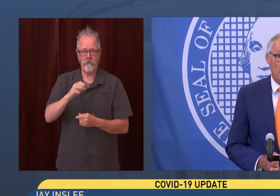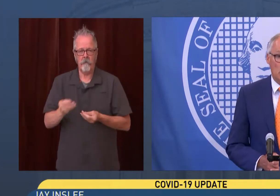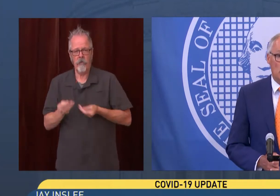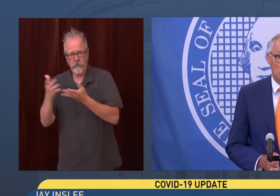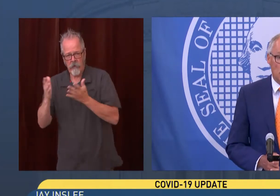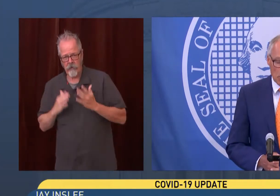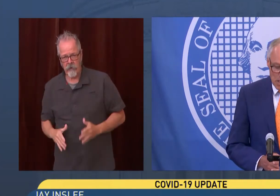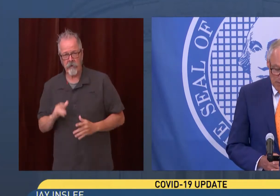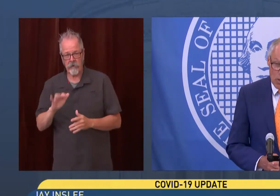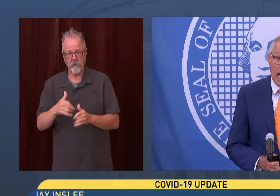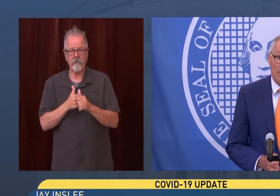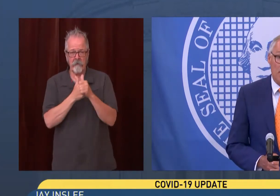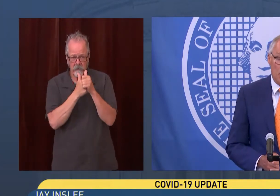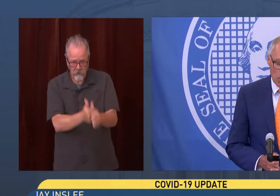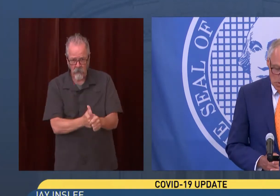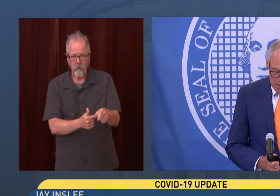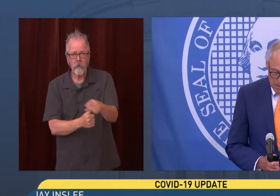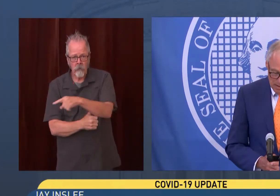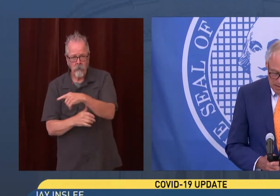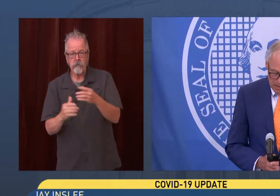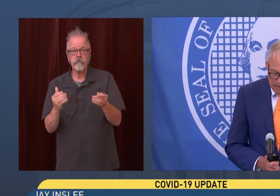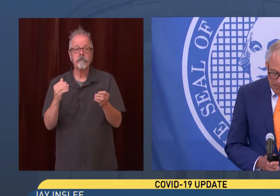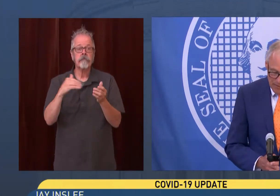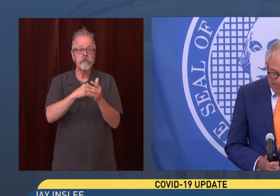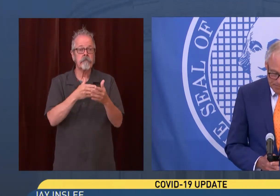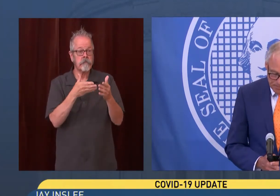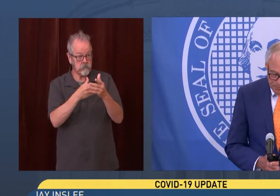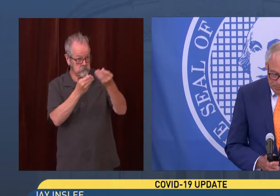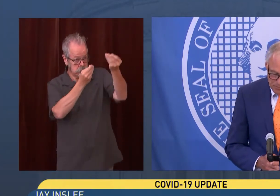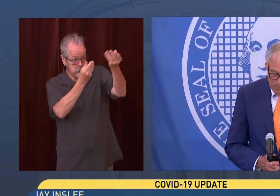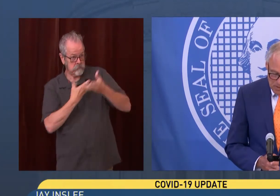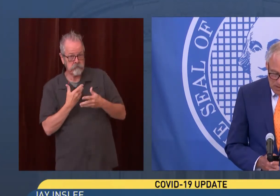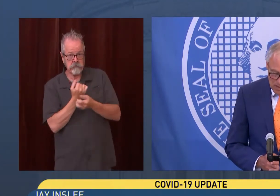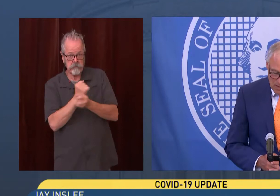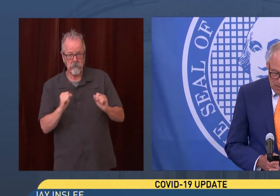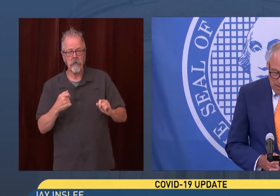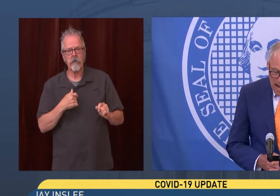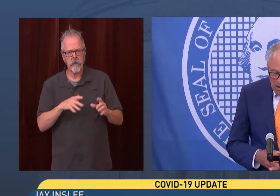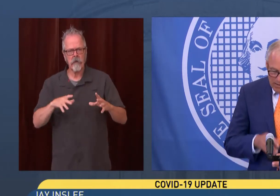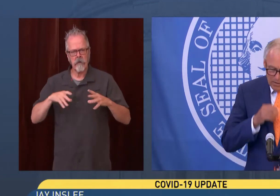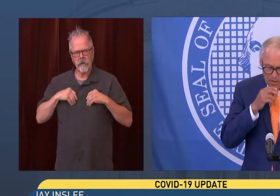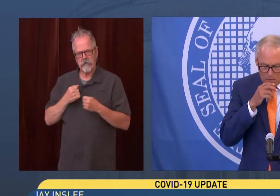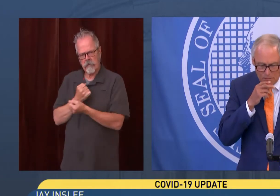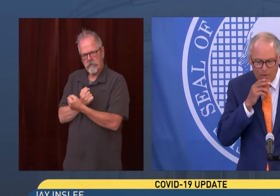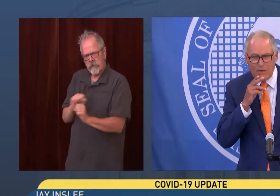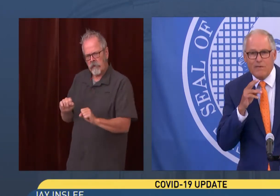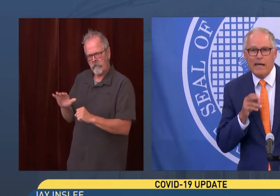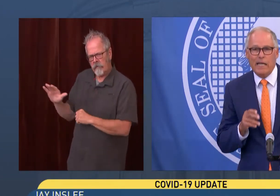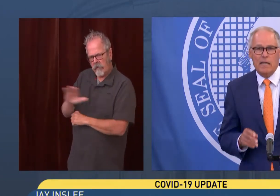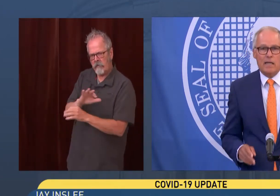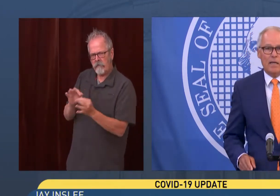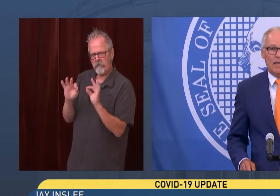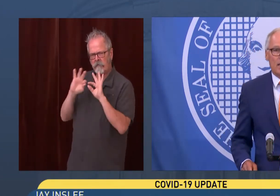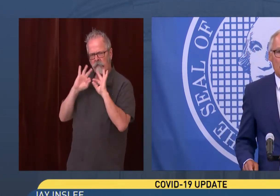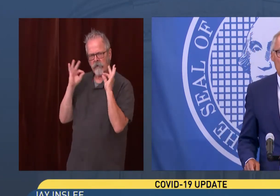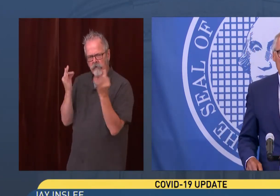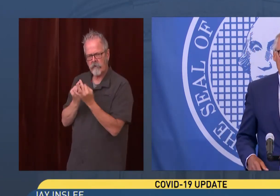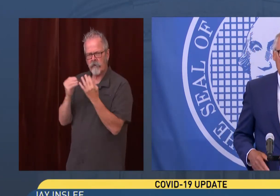people will make a decision that will save their lives and those love them. Now, this is frustrating